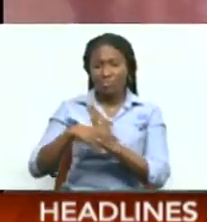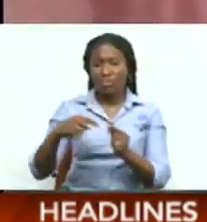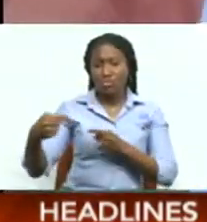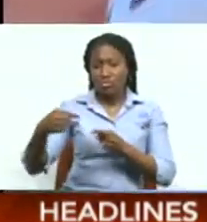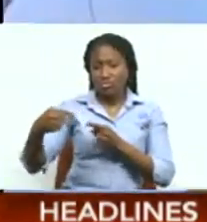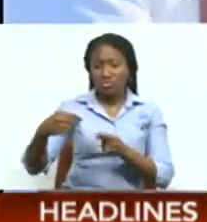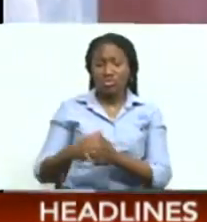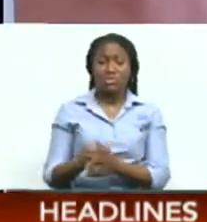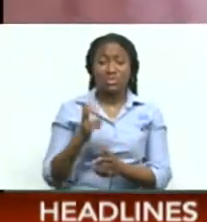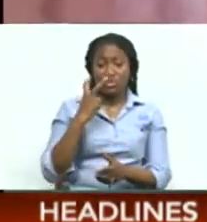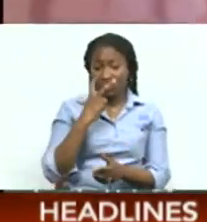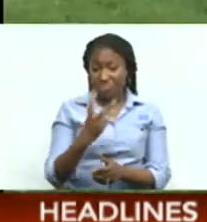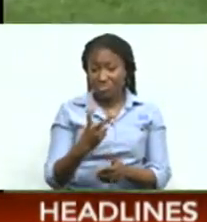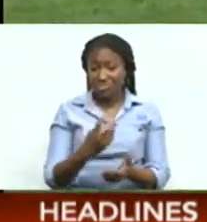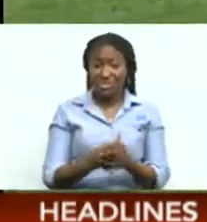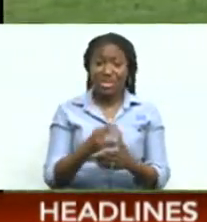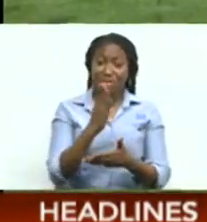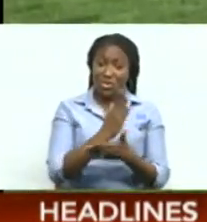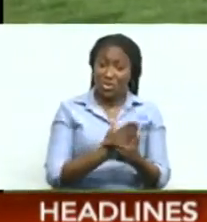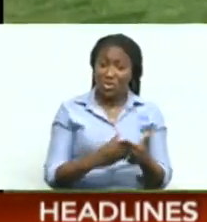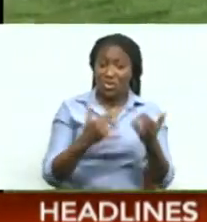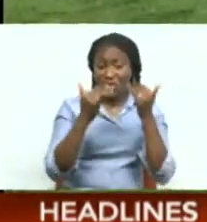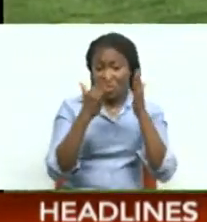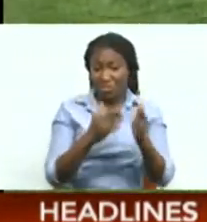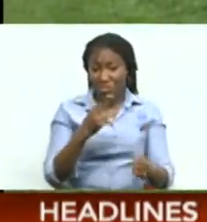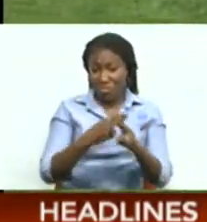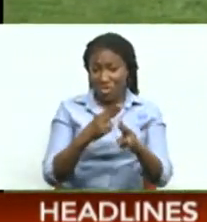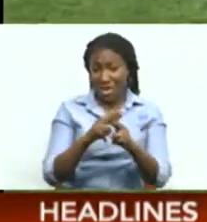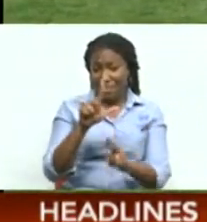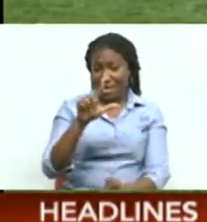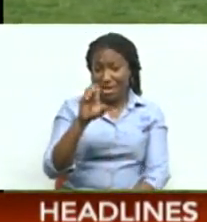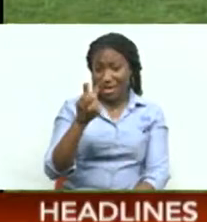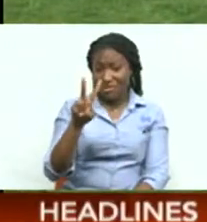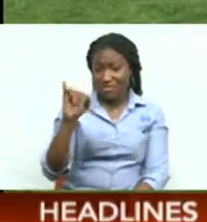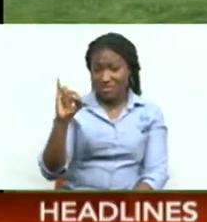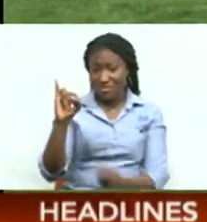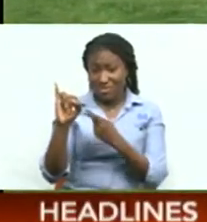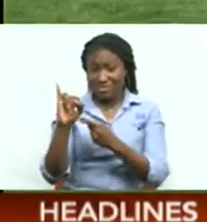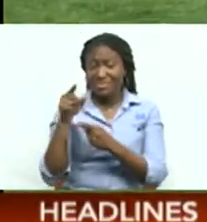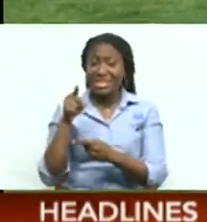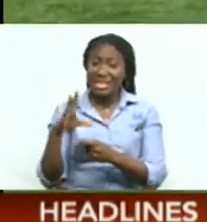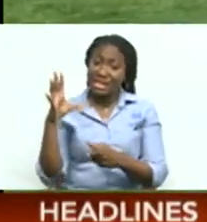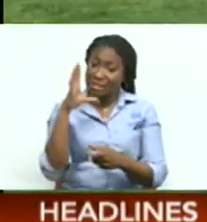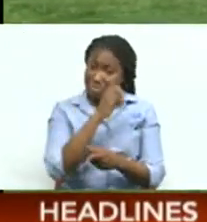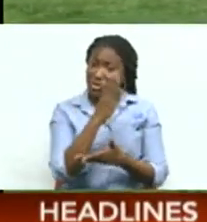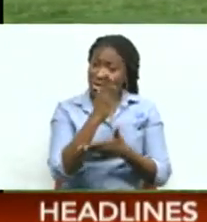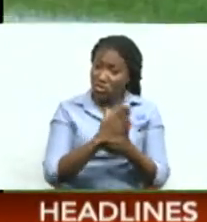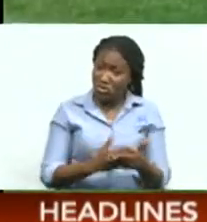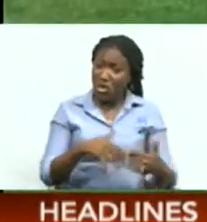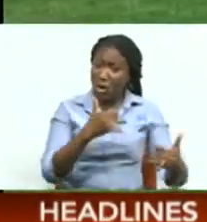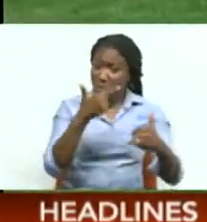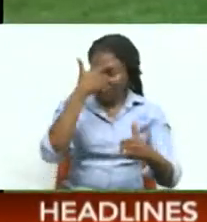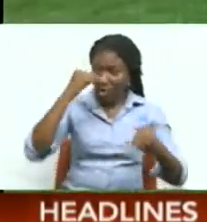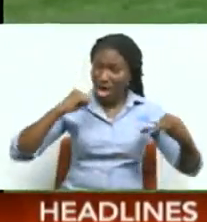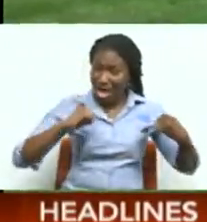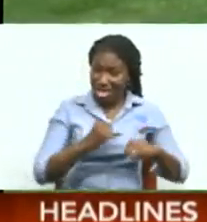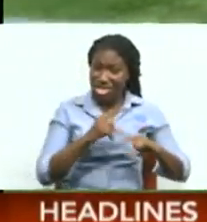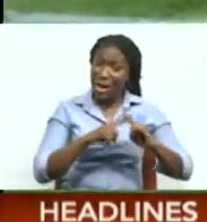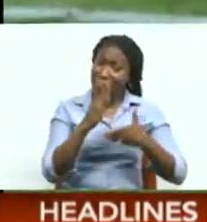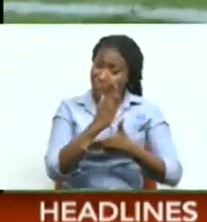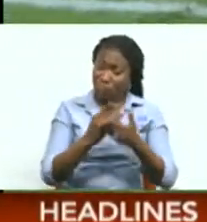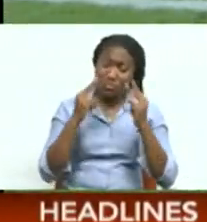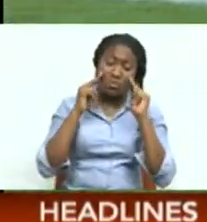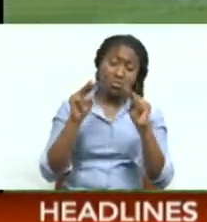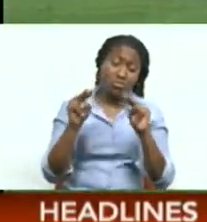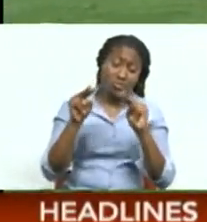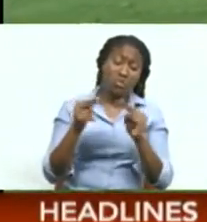will rest on the shoulders of Informed forward Levi Garcia Having missed most of TNT's Nations League campaign Due to injury Garcia is back in the